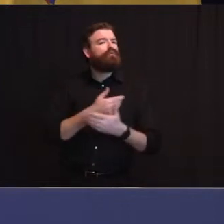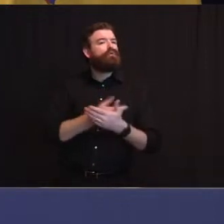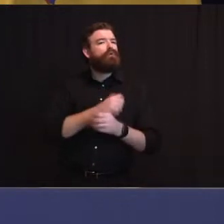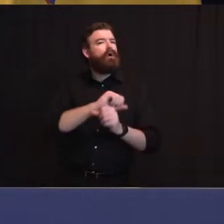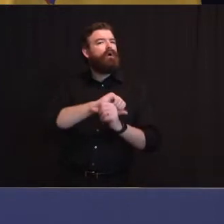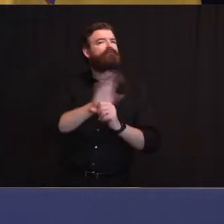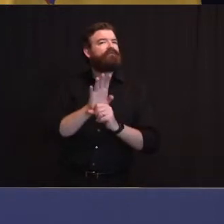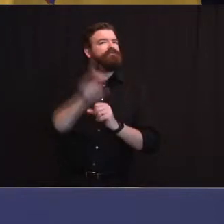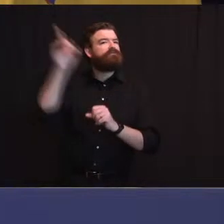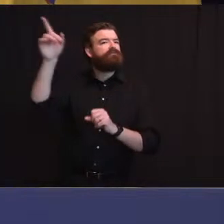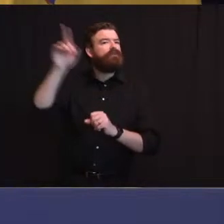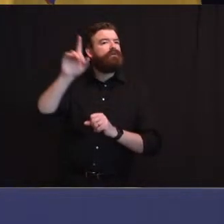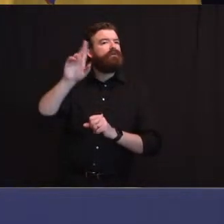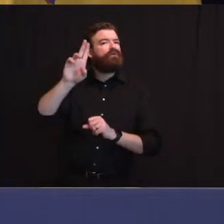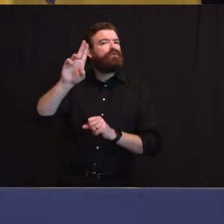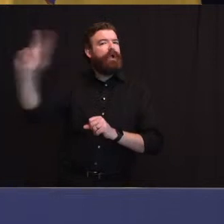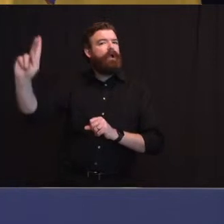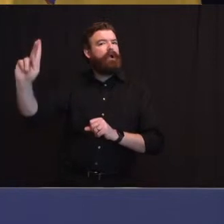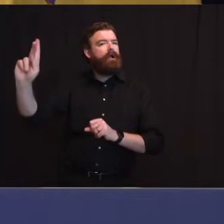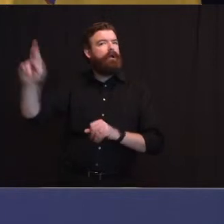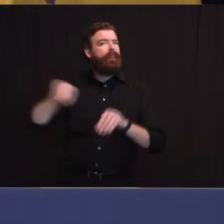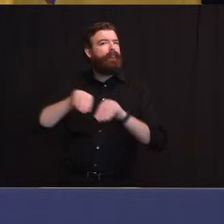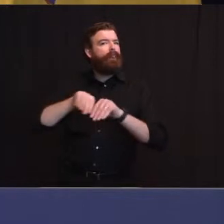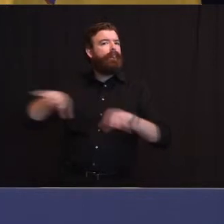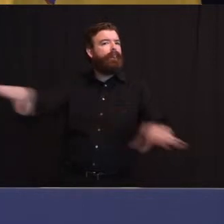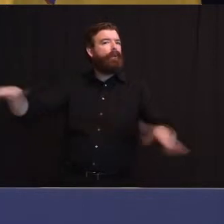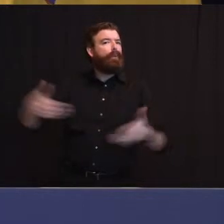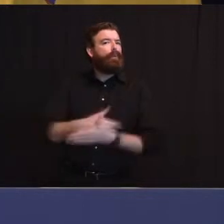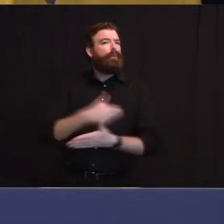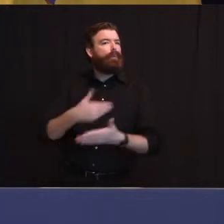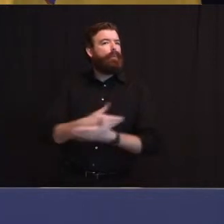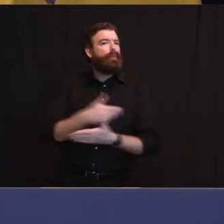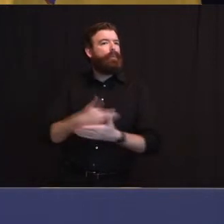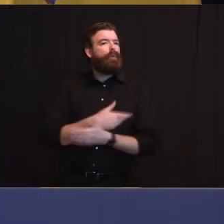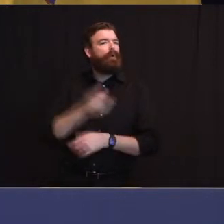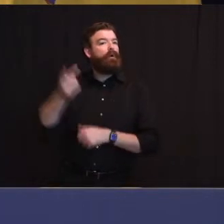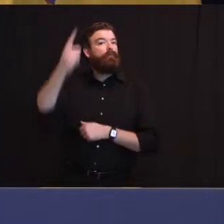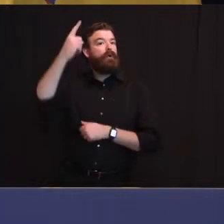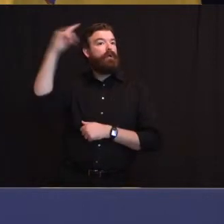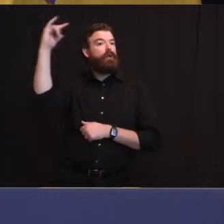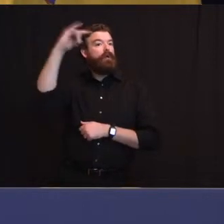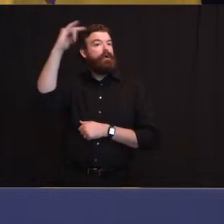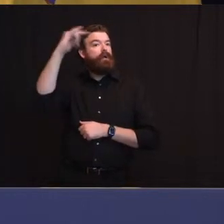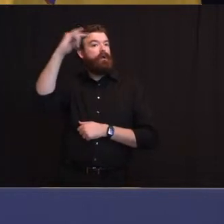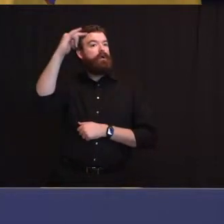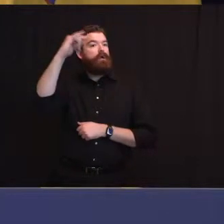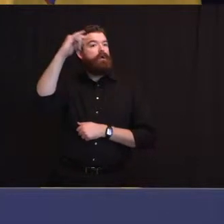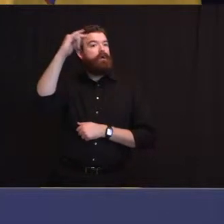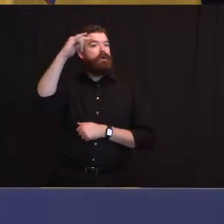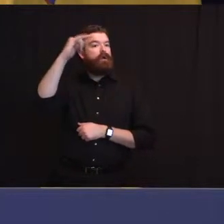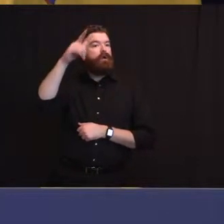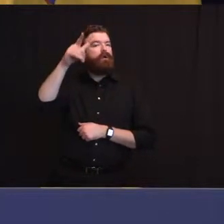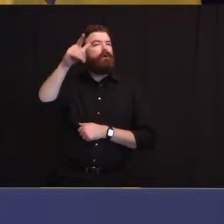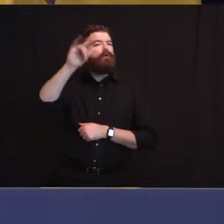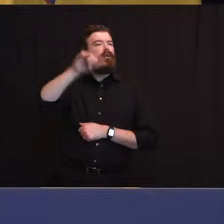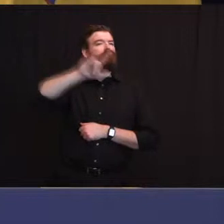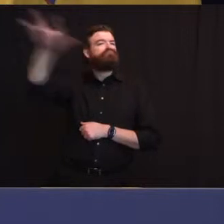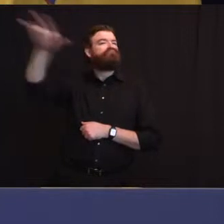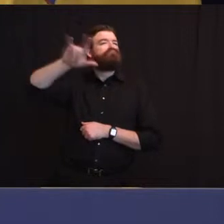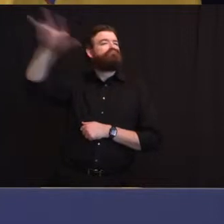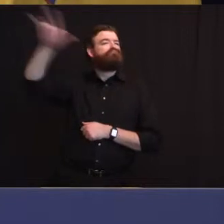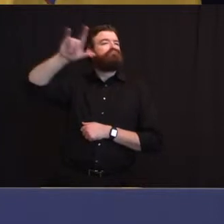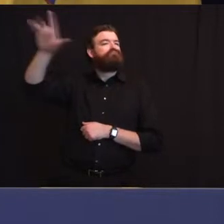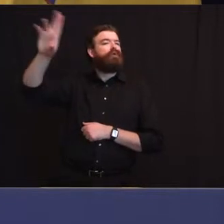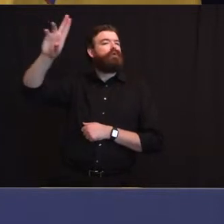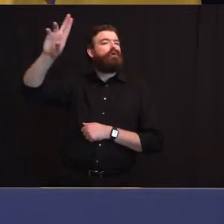I know we have one airline that's coming into Newark Liberty that has requirements about testing and so forth but what good is it if it's only